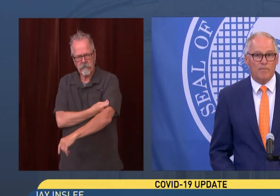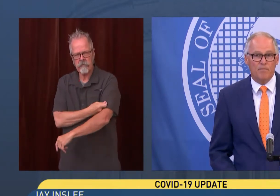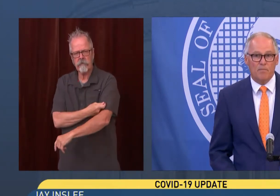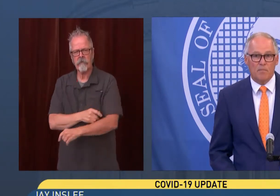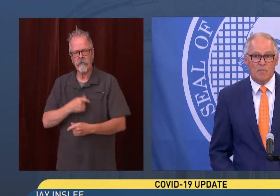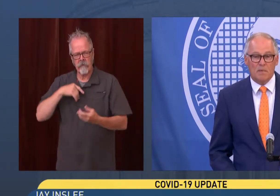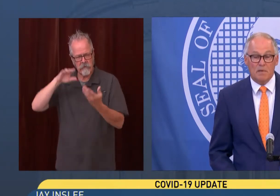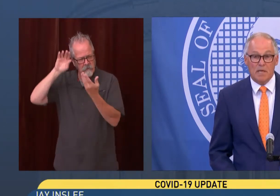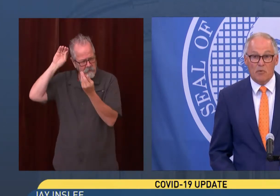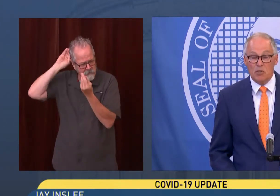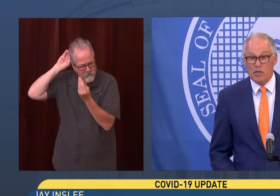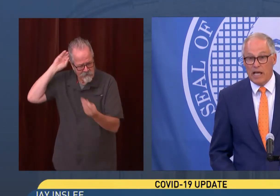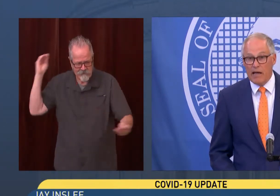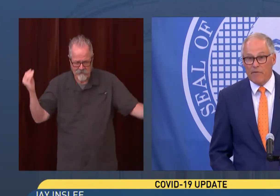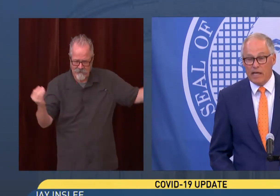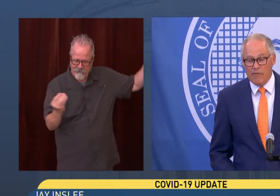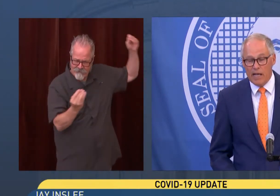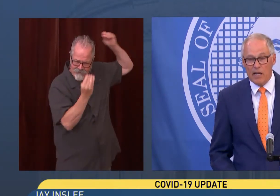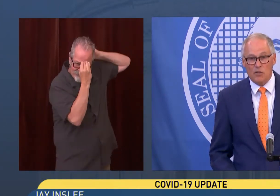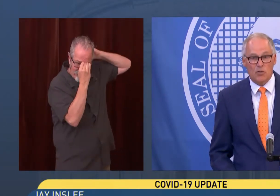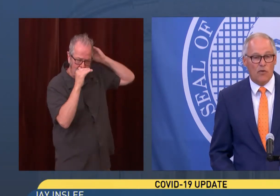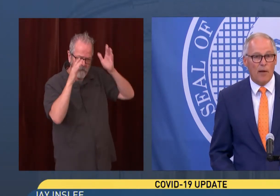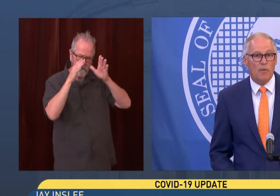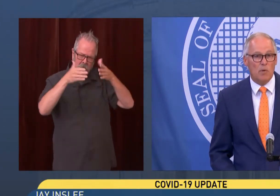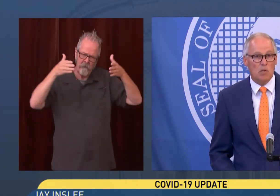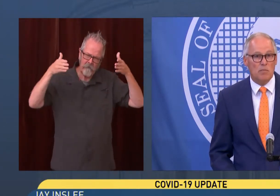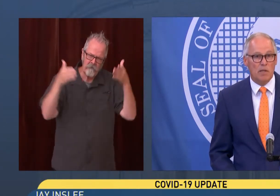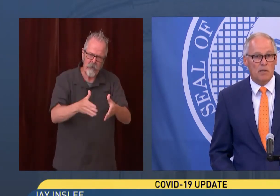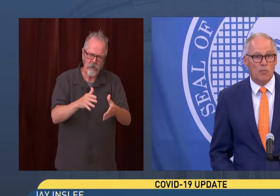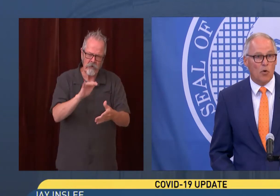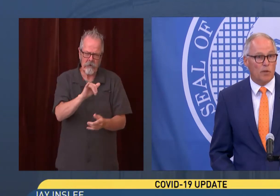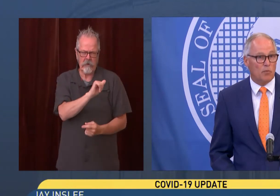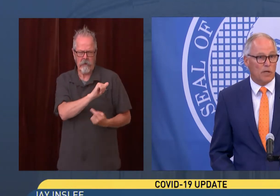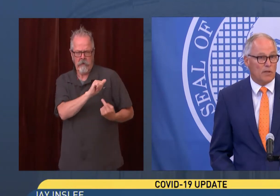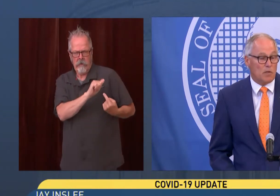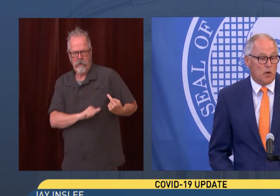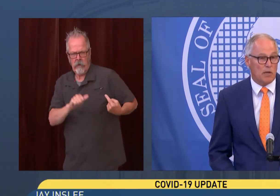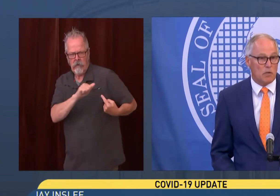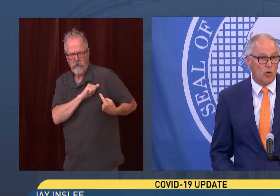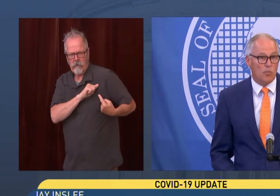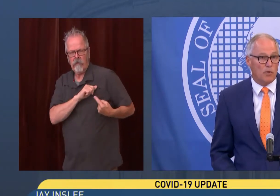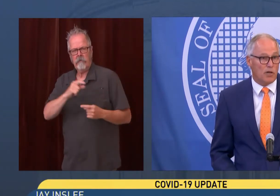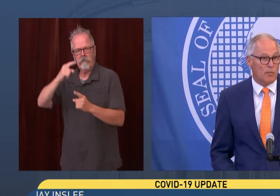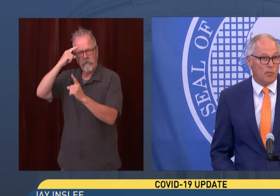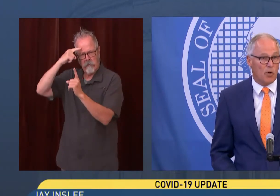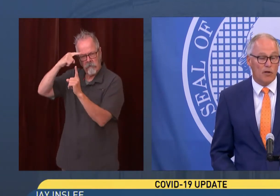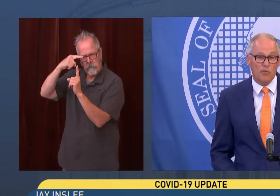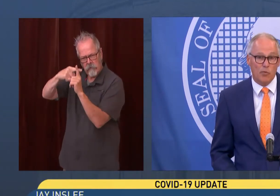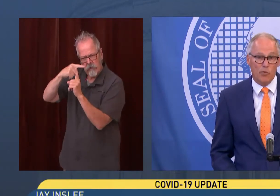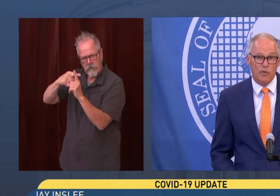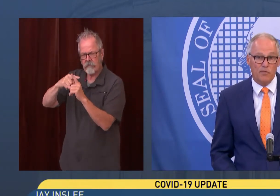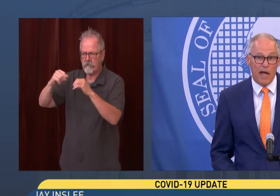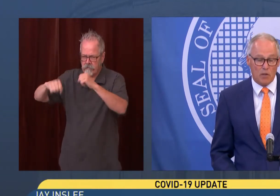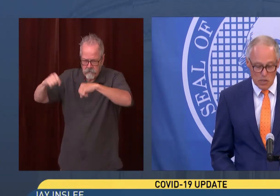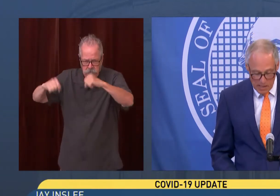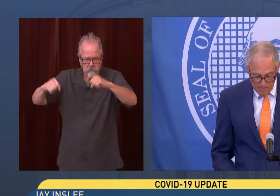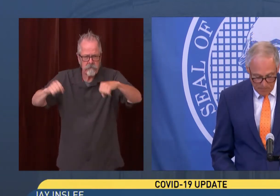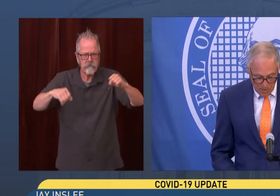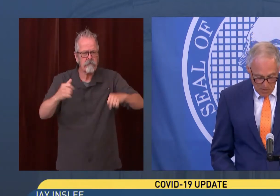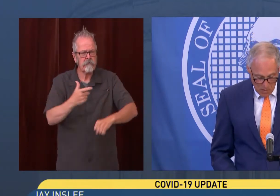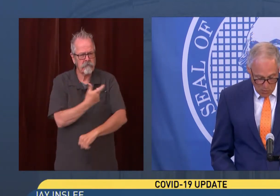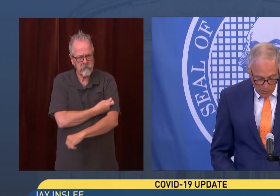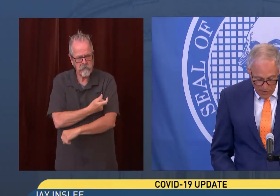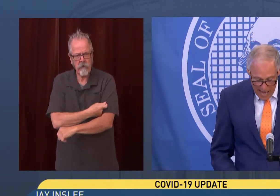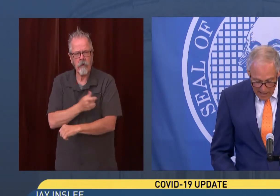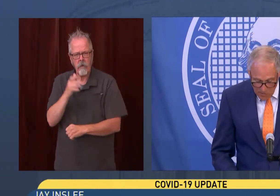doing that. And we should have an attitude of optimism that the more people get the straight scoop, they're going to be more comfortable with this vaccine.